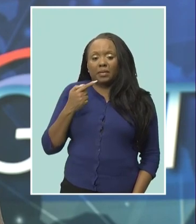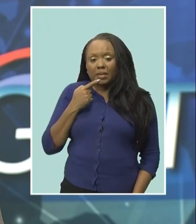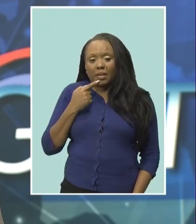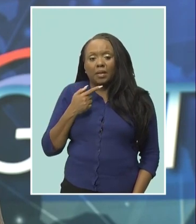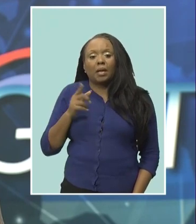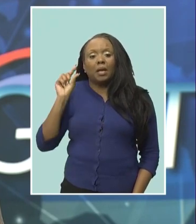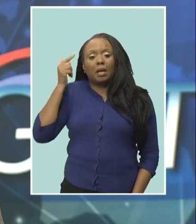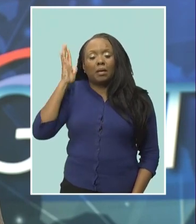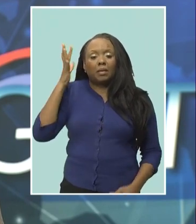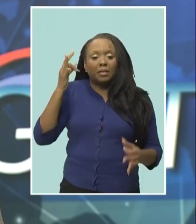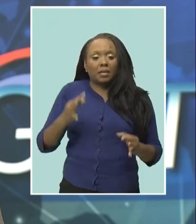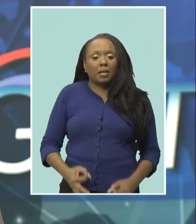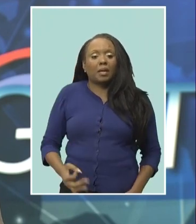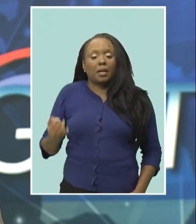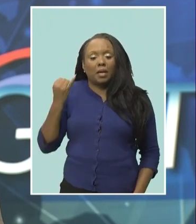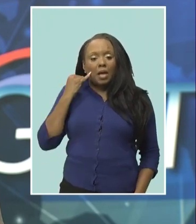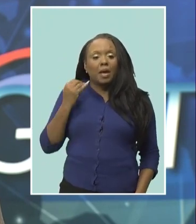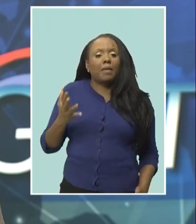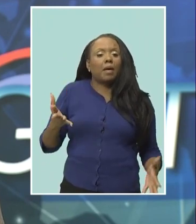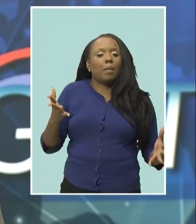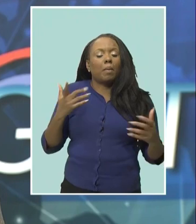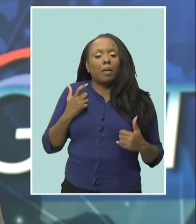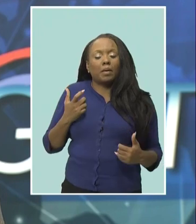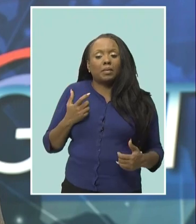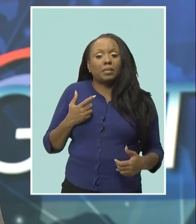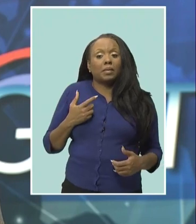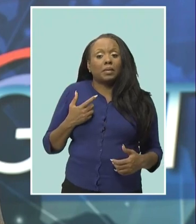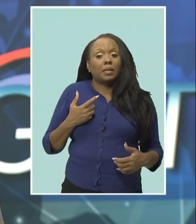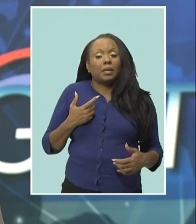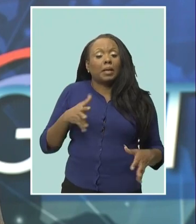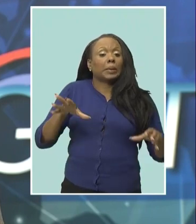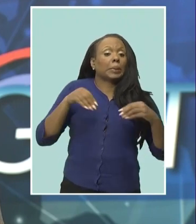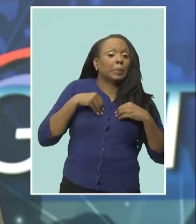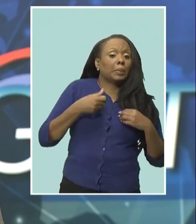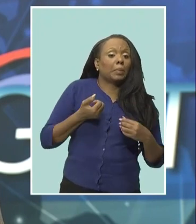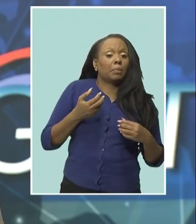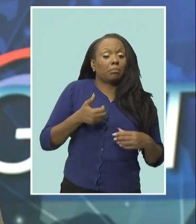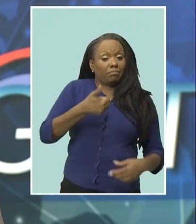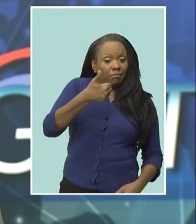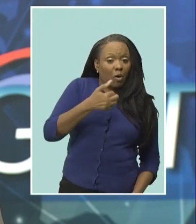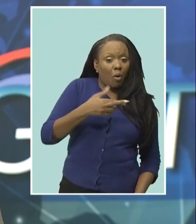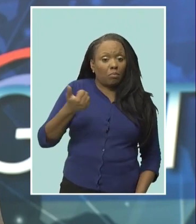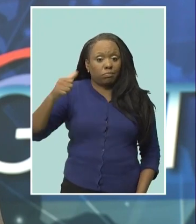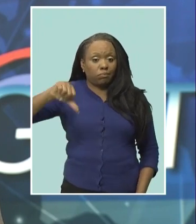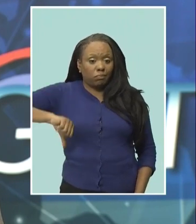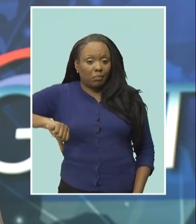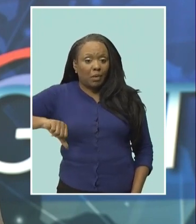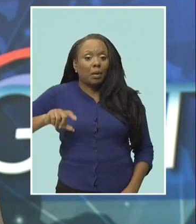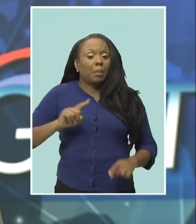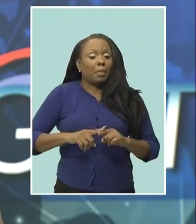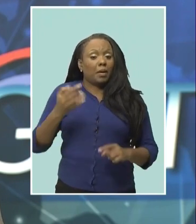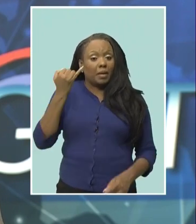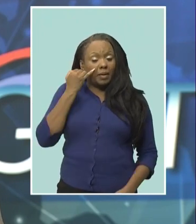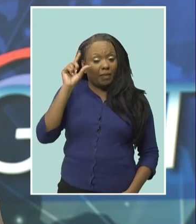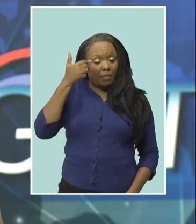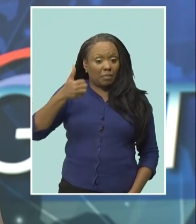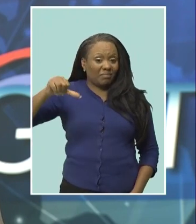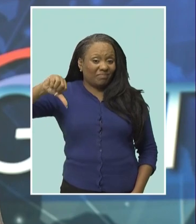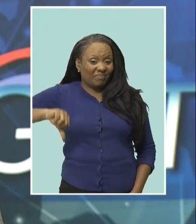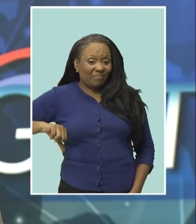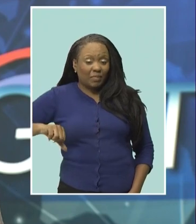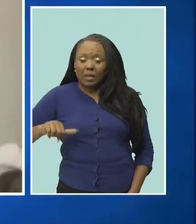when it receives the written decision however the LGBT advocate believes that would be an unfortunate step